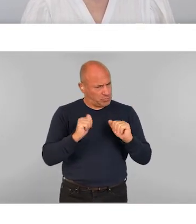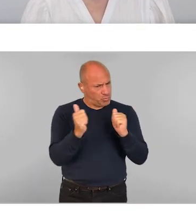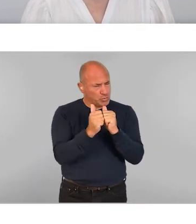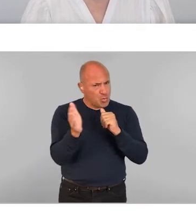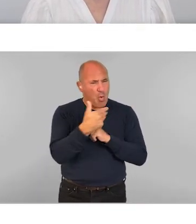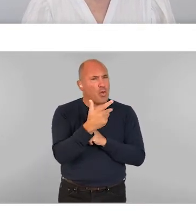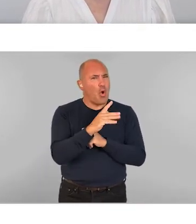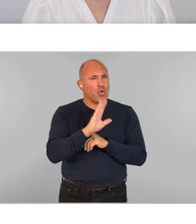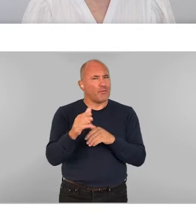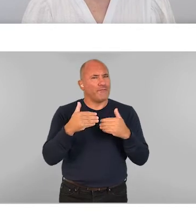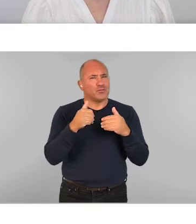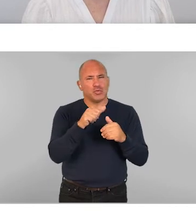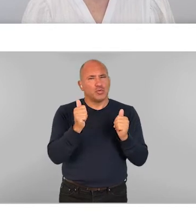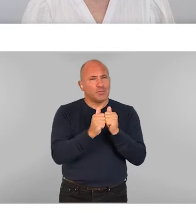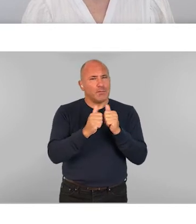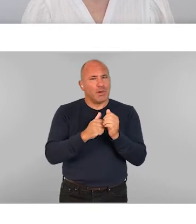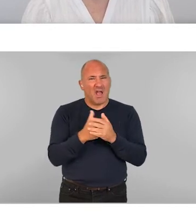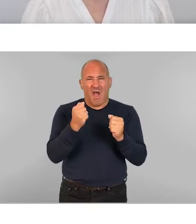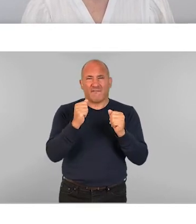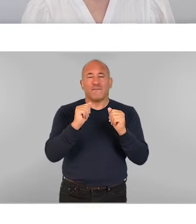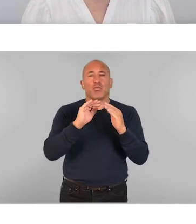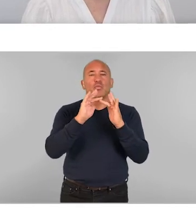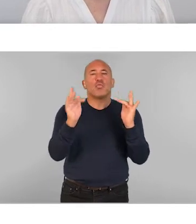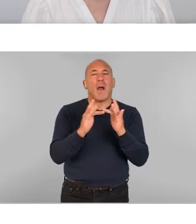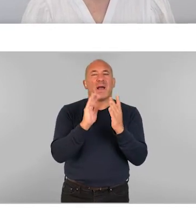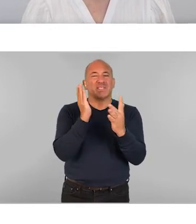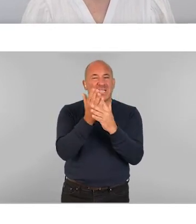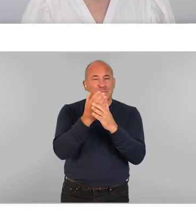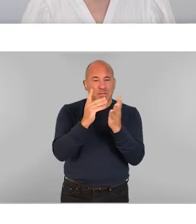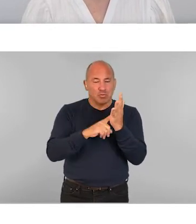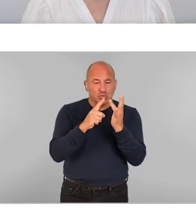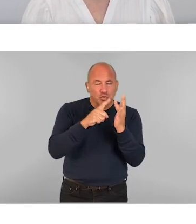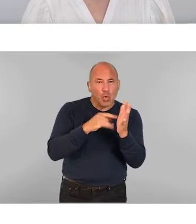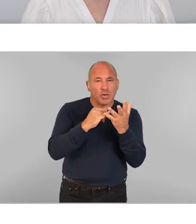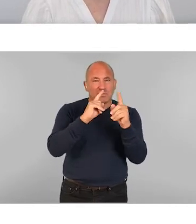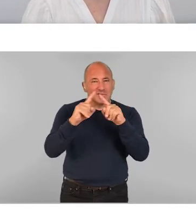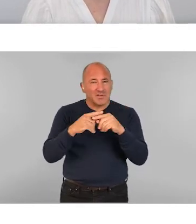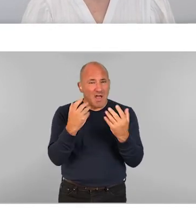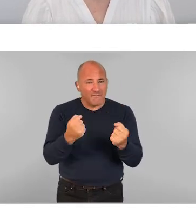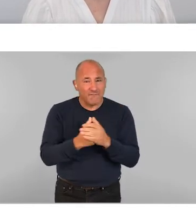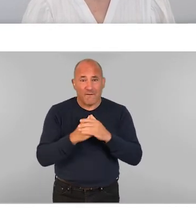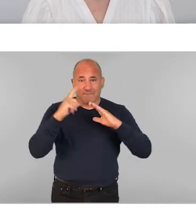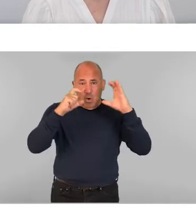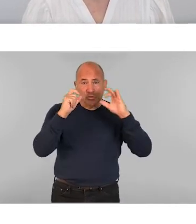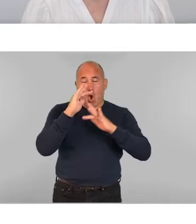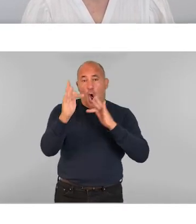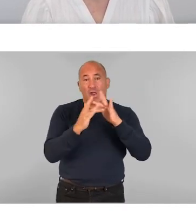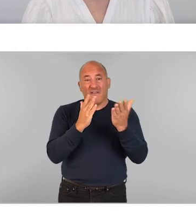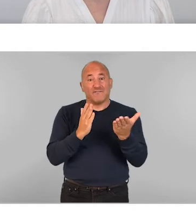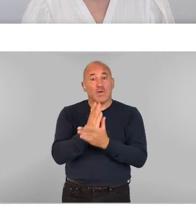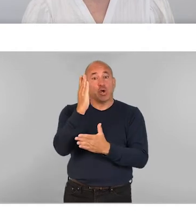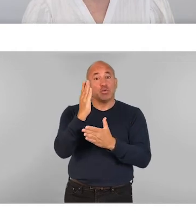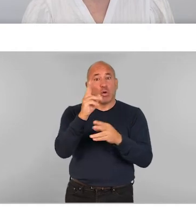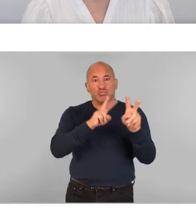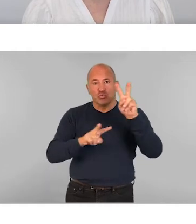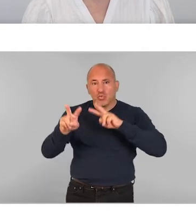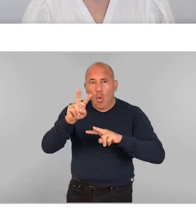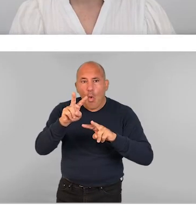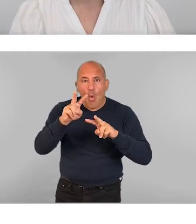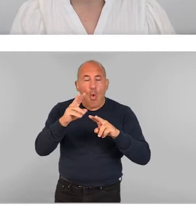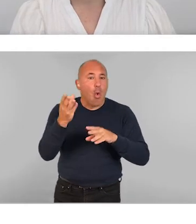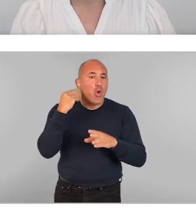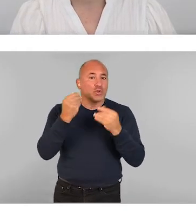use web accessibility tools, features or functions? Are photographs, online virtual tours or audio descriptions available of your space?